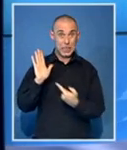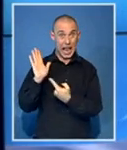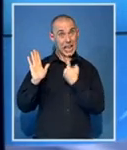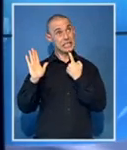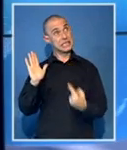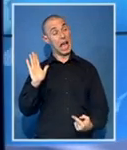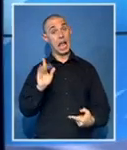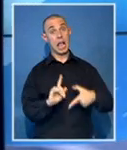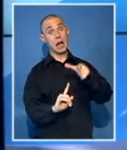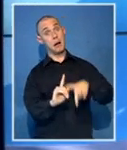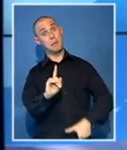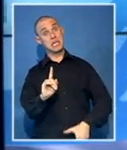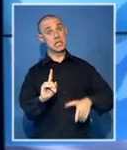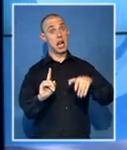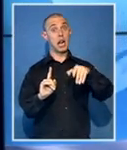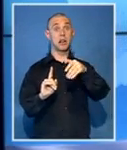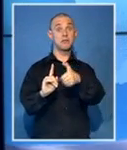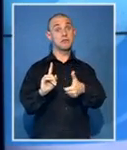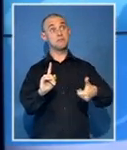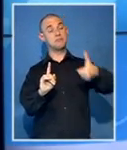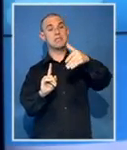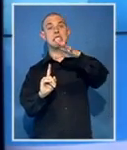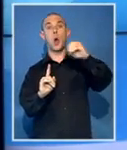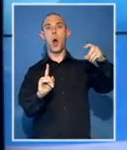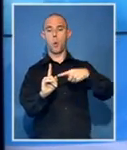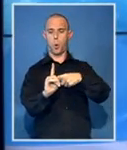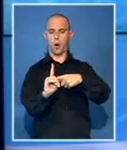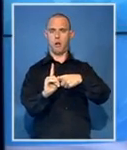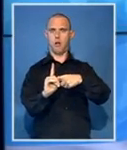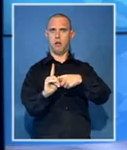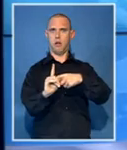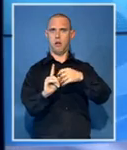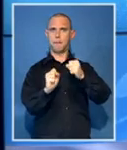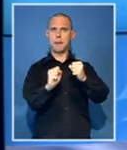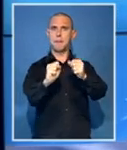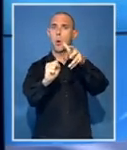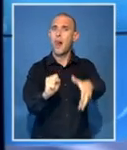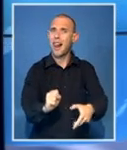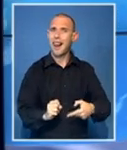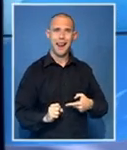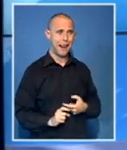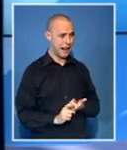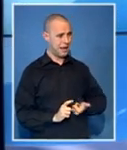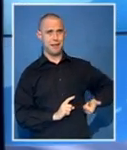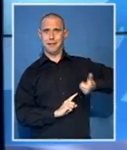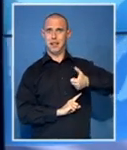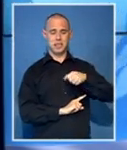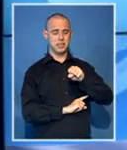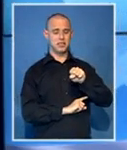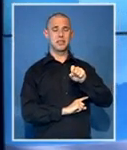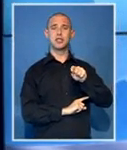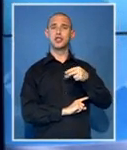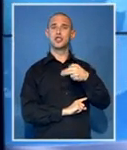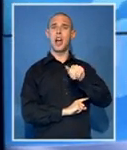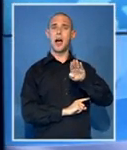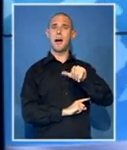as if the chairperson has said all of those things when she did not say them because she is not speaking as an individual. She can only speak as